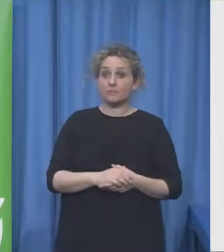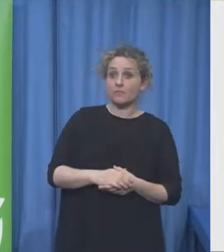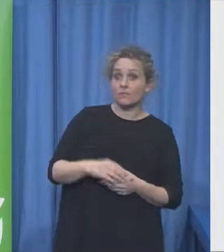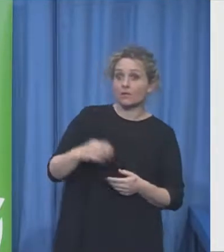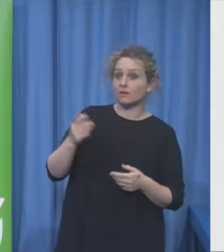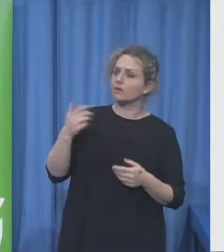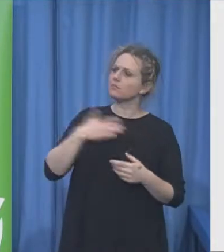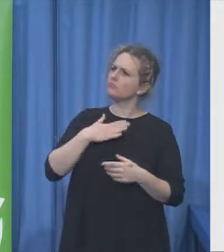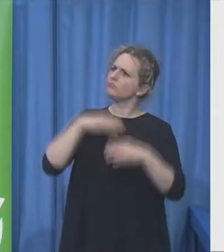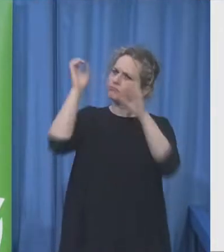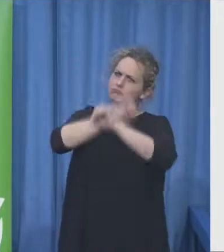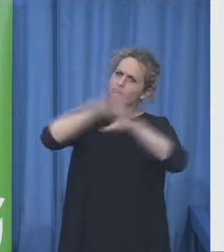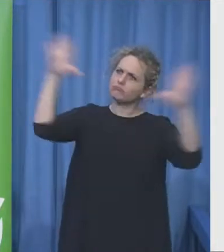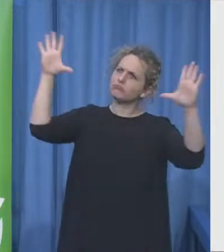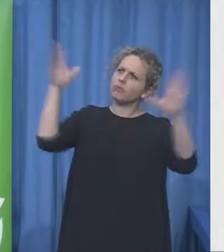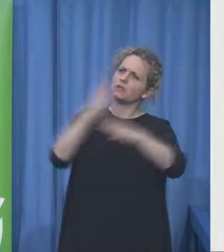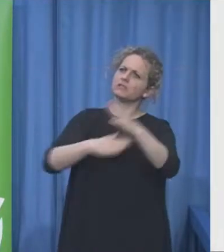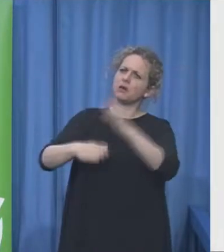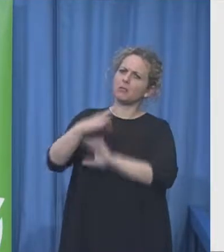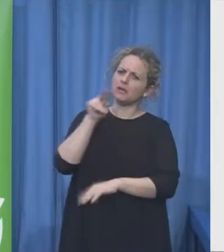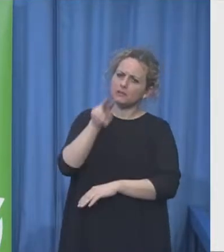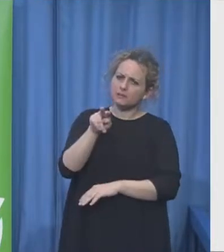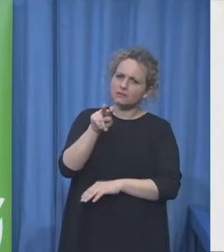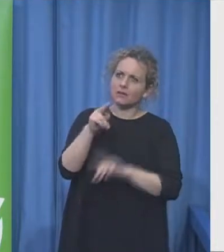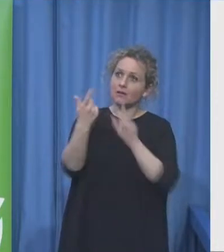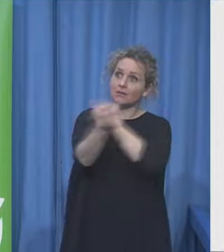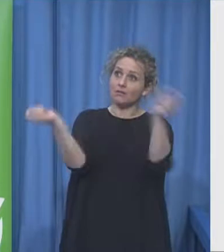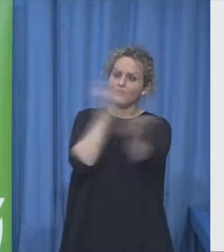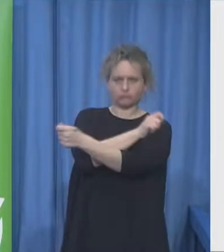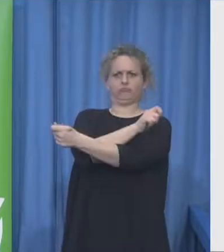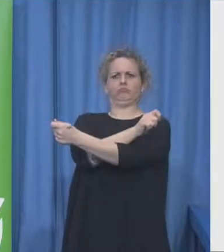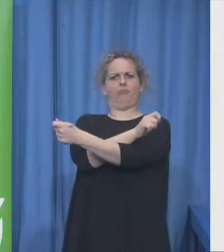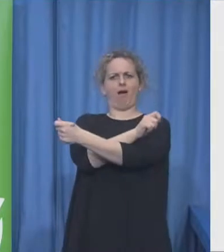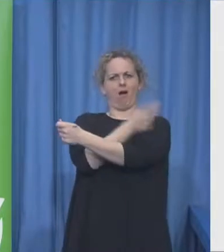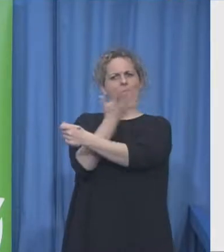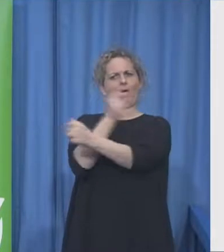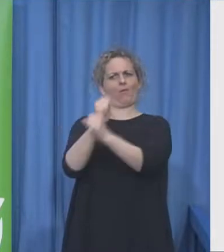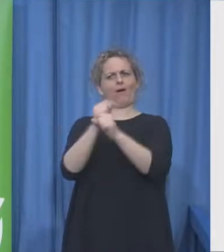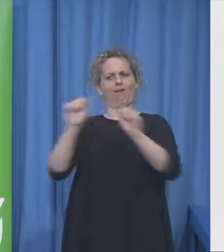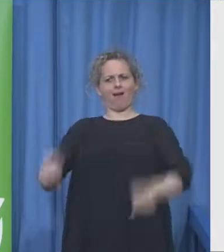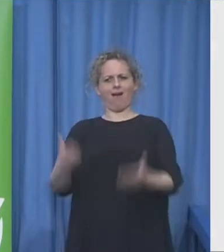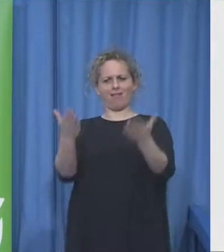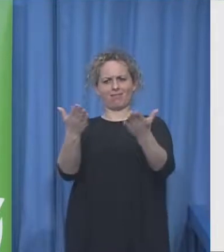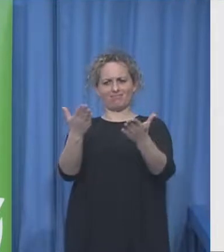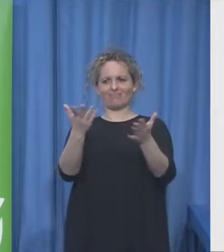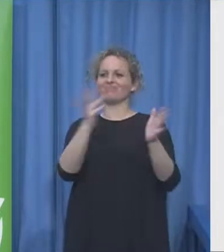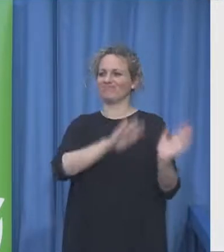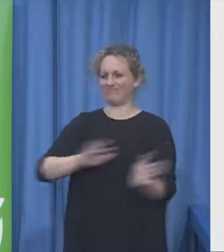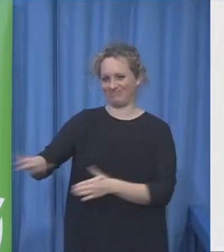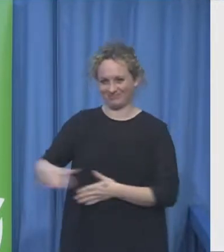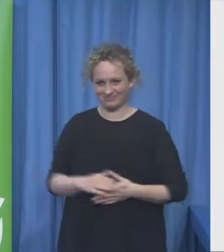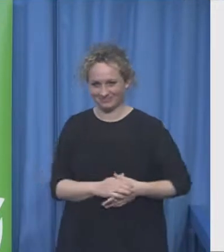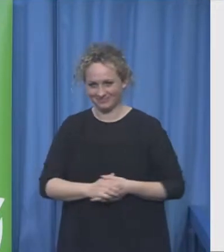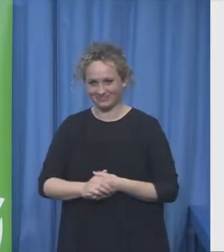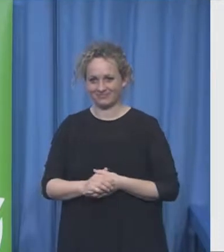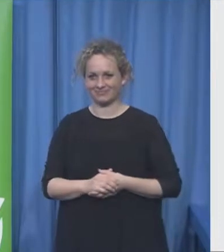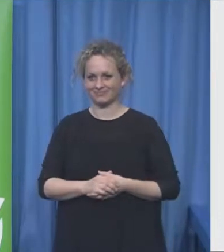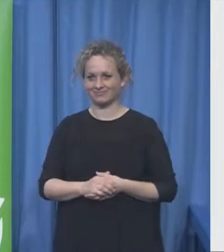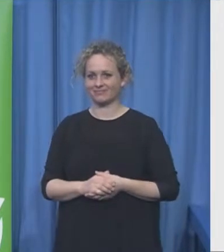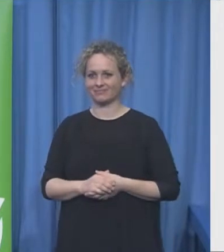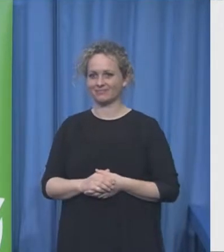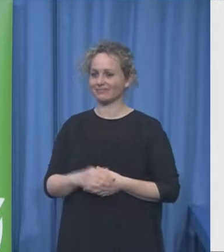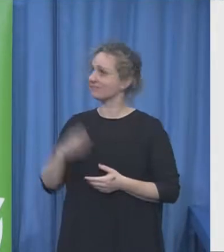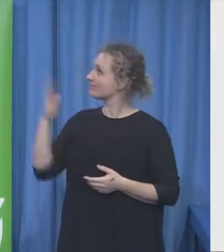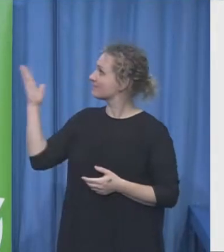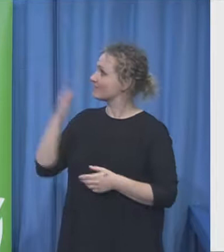so Mainspring Arts is an organisation that creates opportunities in the arts for neurodivergent